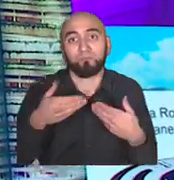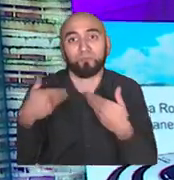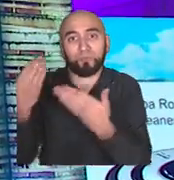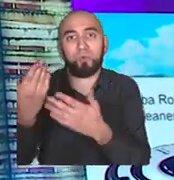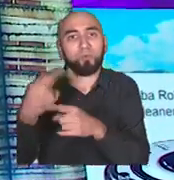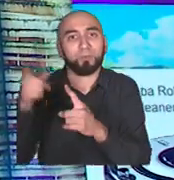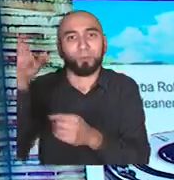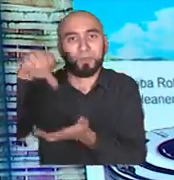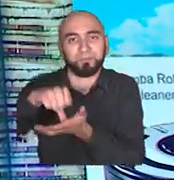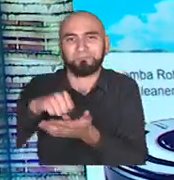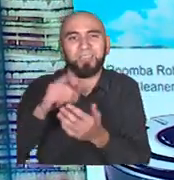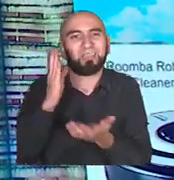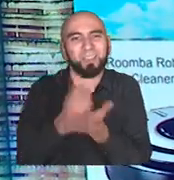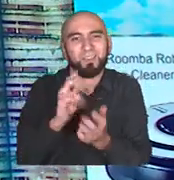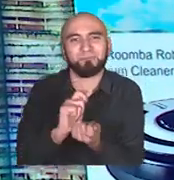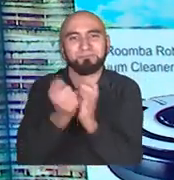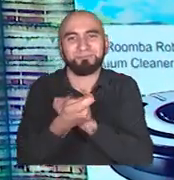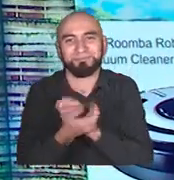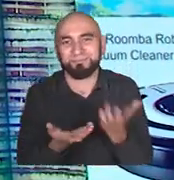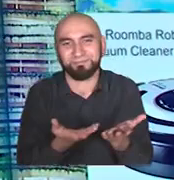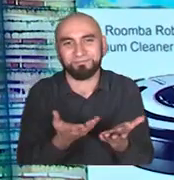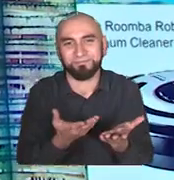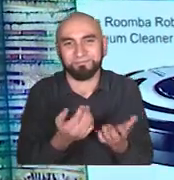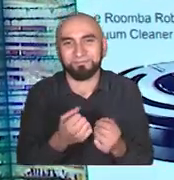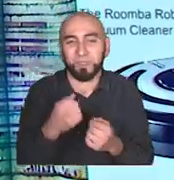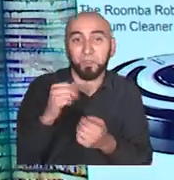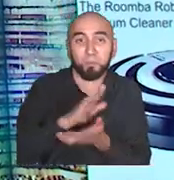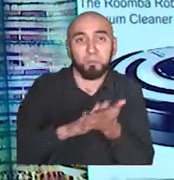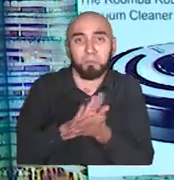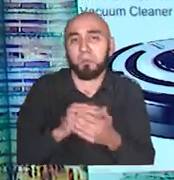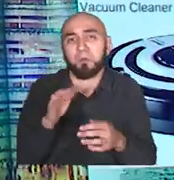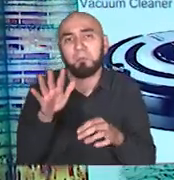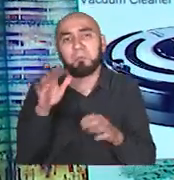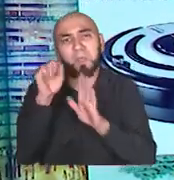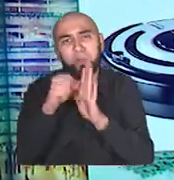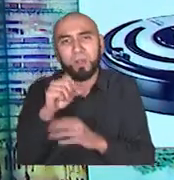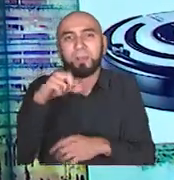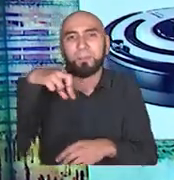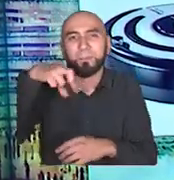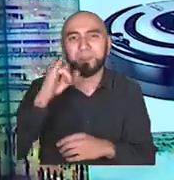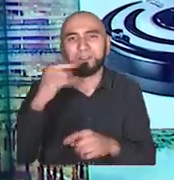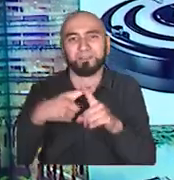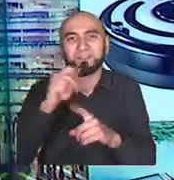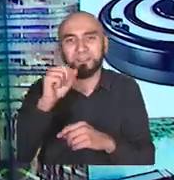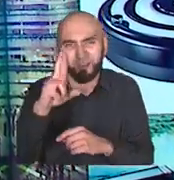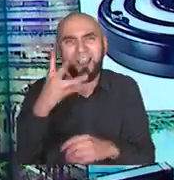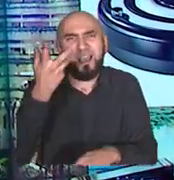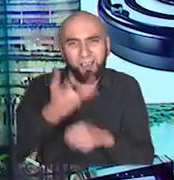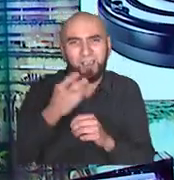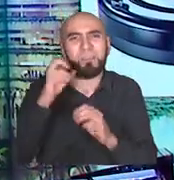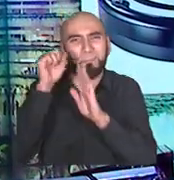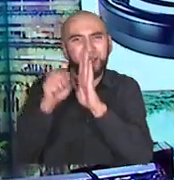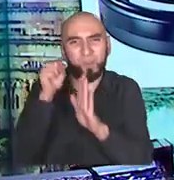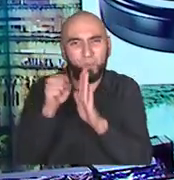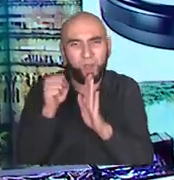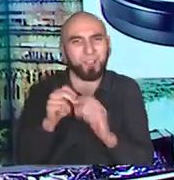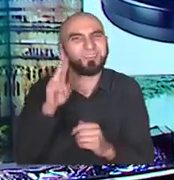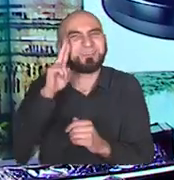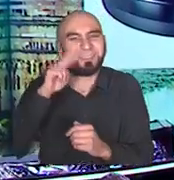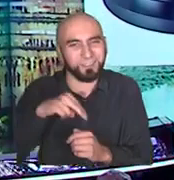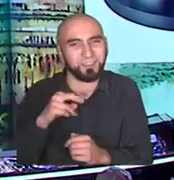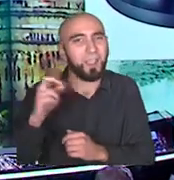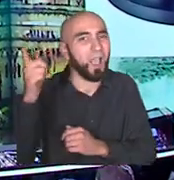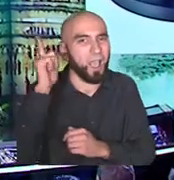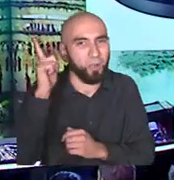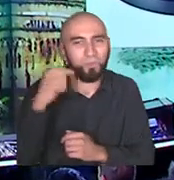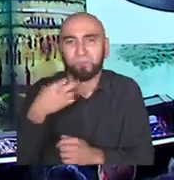always about a human universal. It's always about something that never changes. People ask about how do you keep up with technology, and I say you don't need